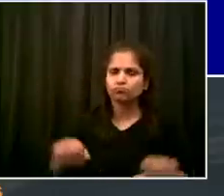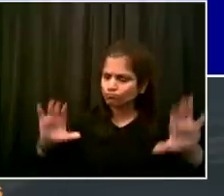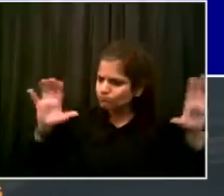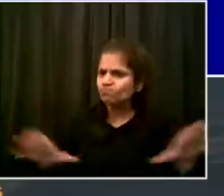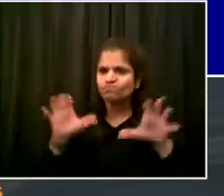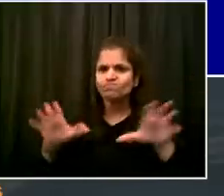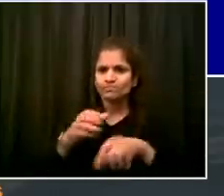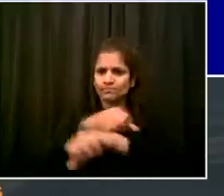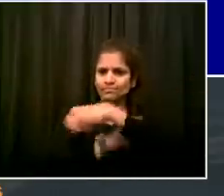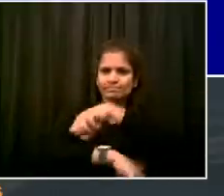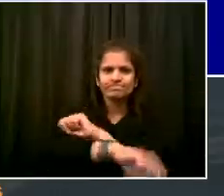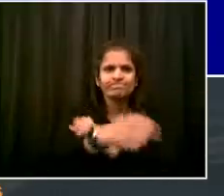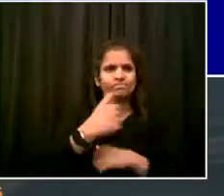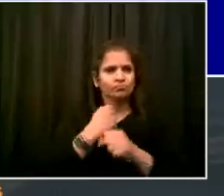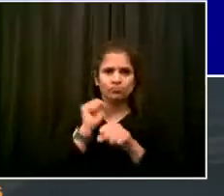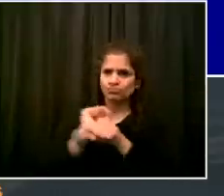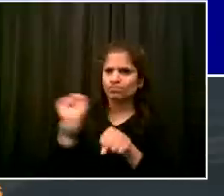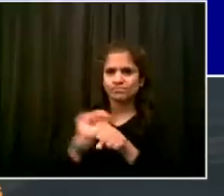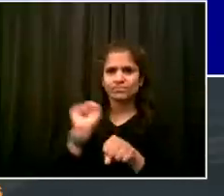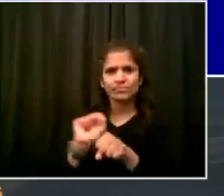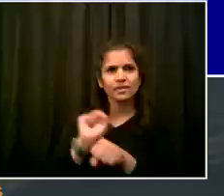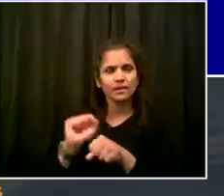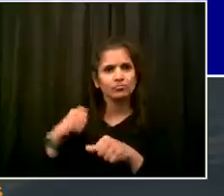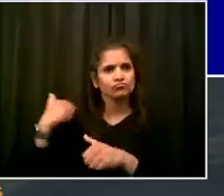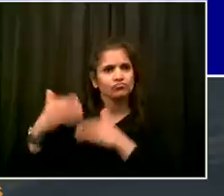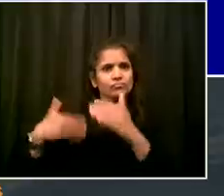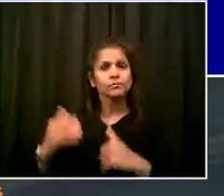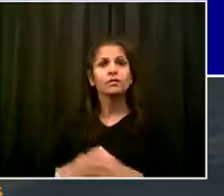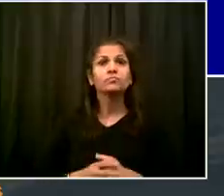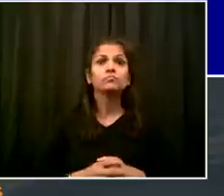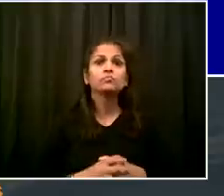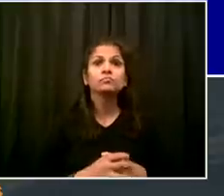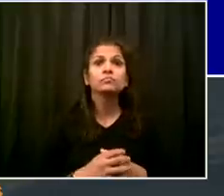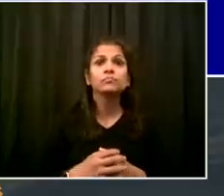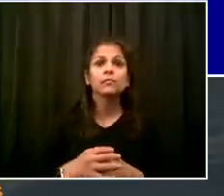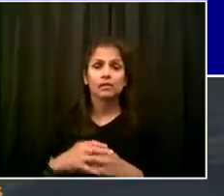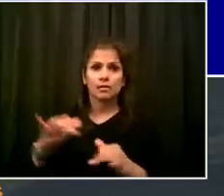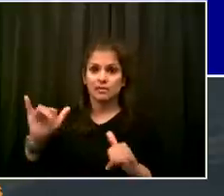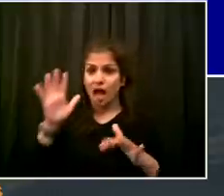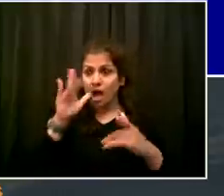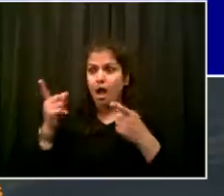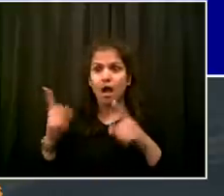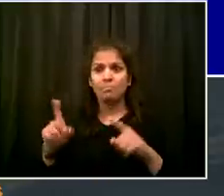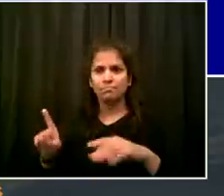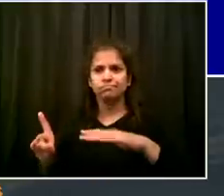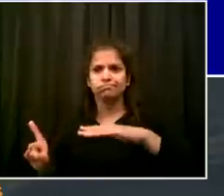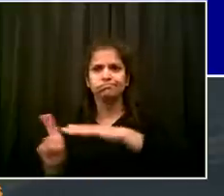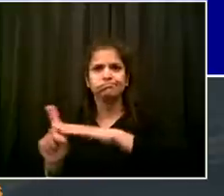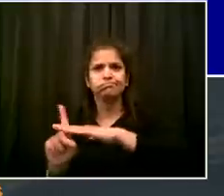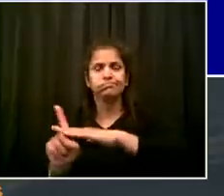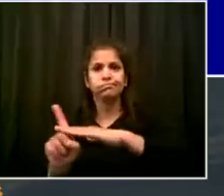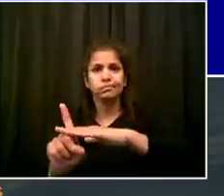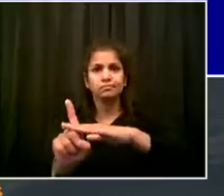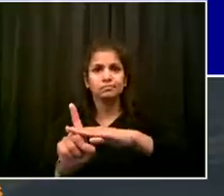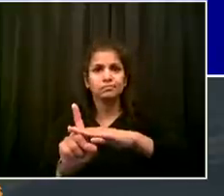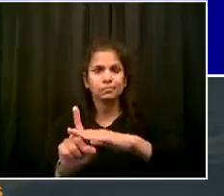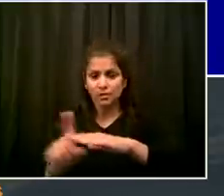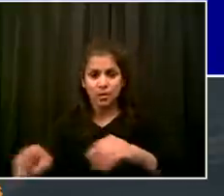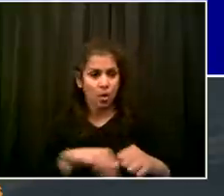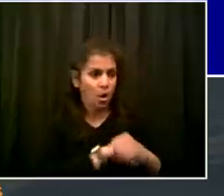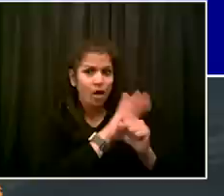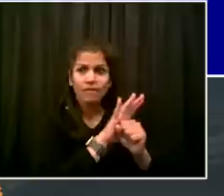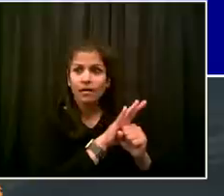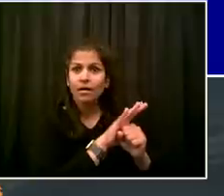Now, that's happening against an ever-changing reality with this disease. Look, we're going to talk today and in the next few days